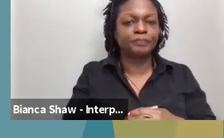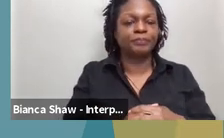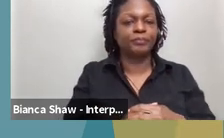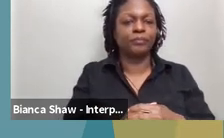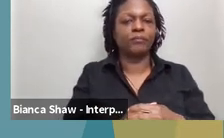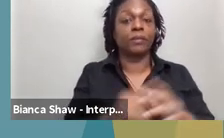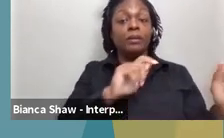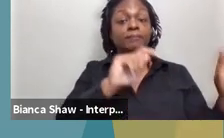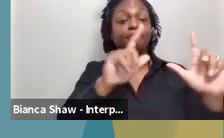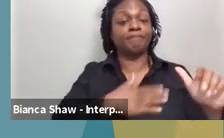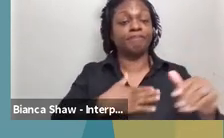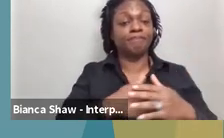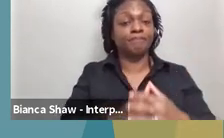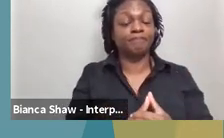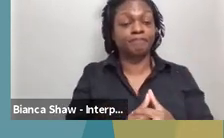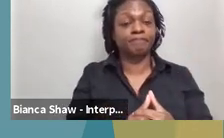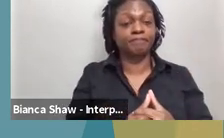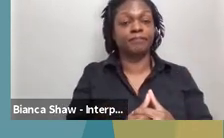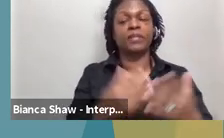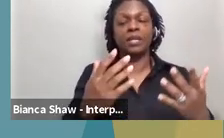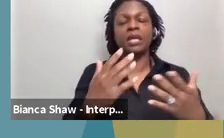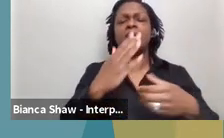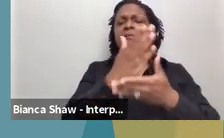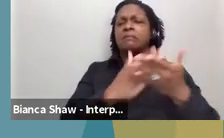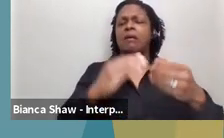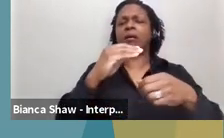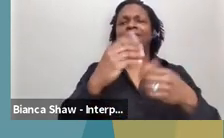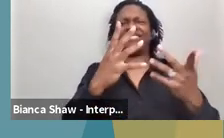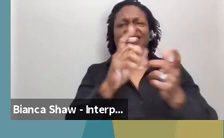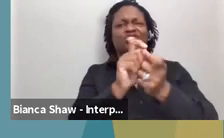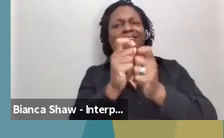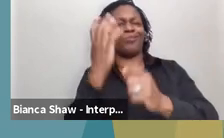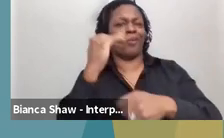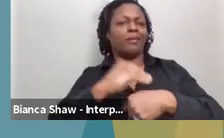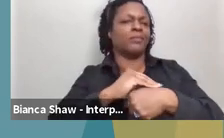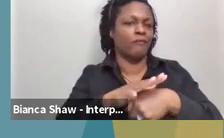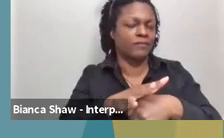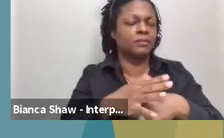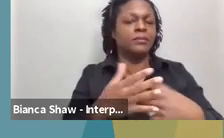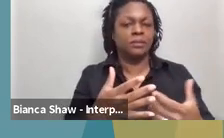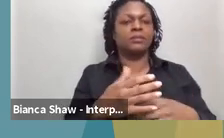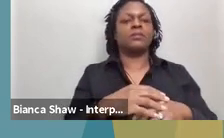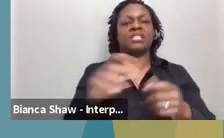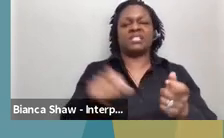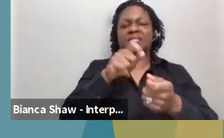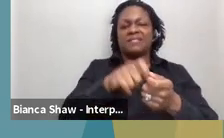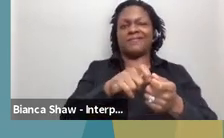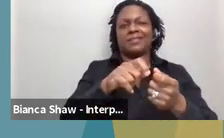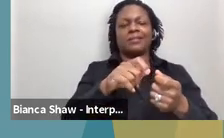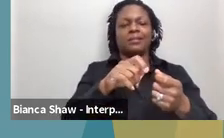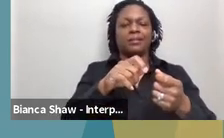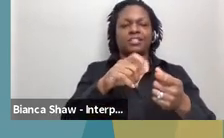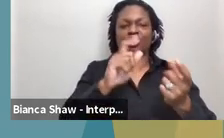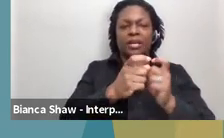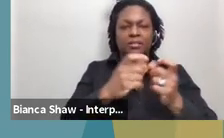So these are some of the COVID-specific changes and modifications within each program. Um, obviously when, uh, COVID hit back